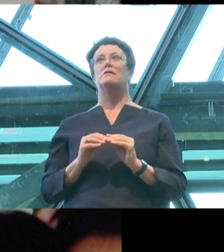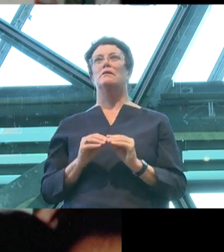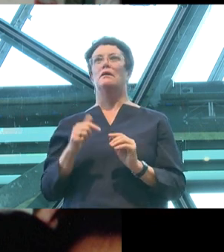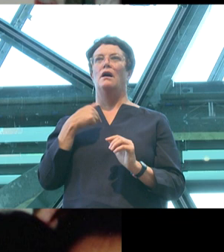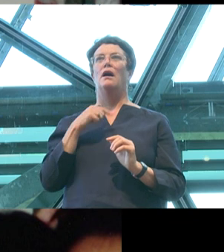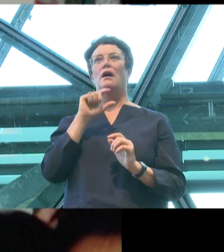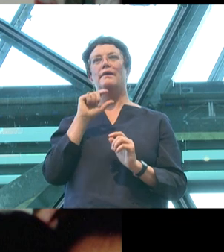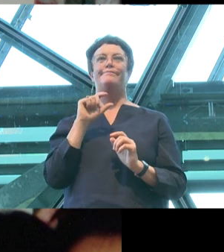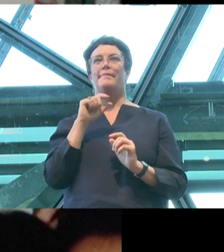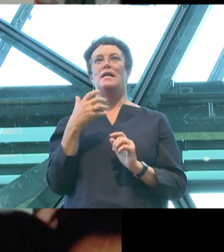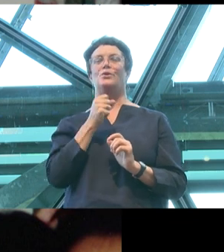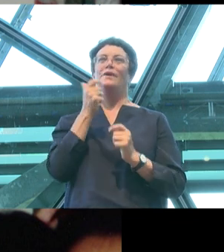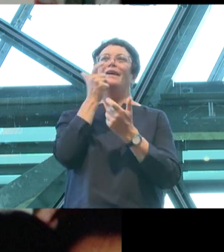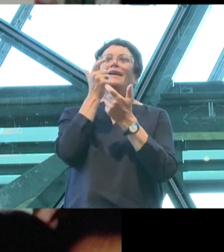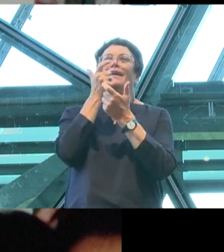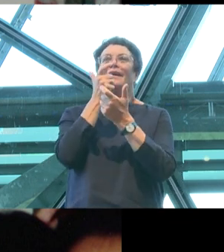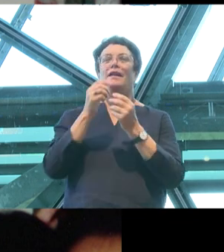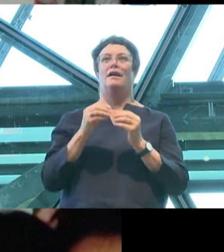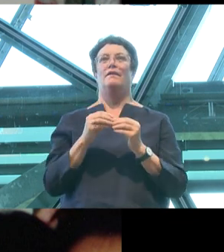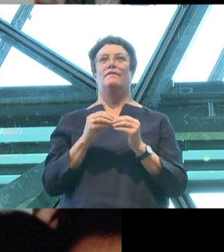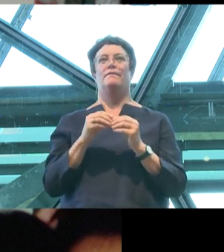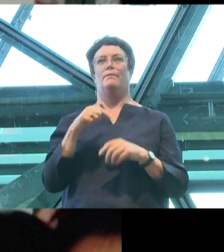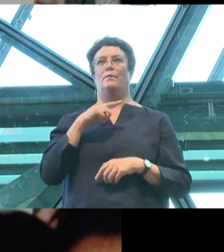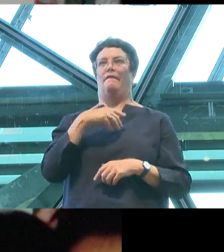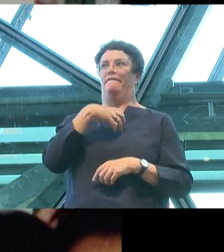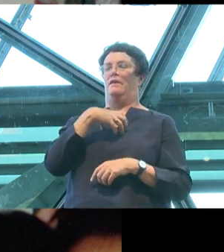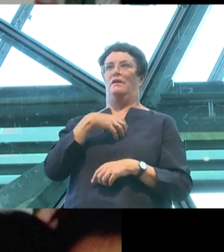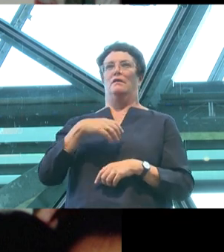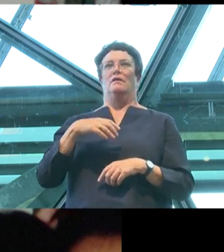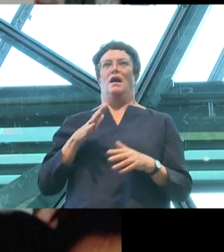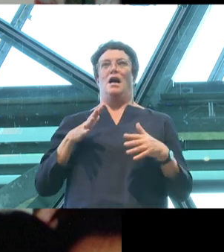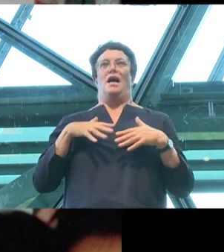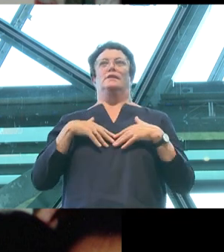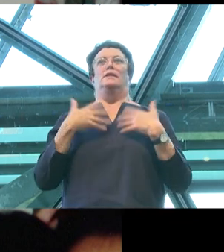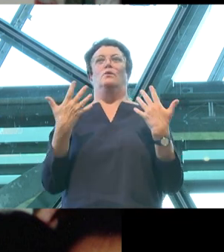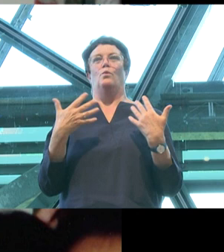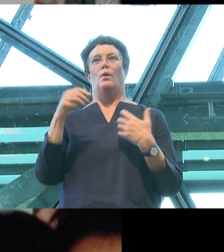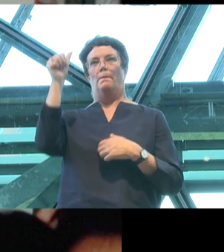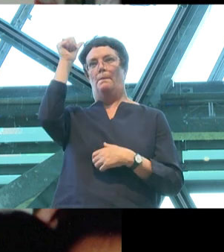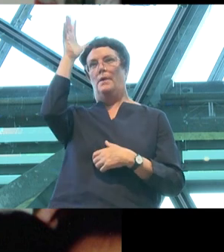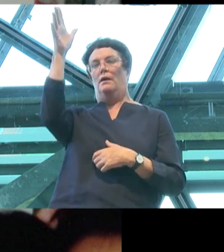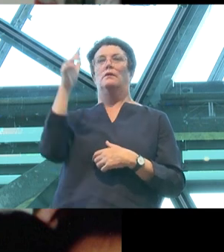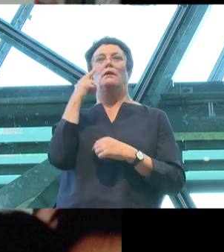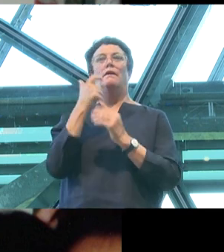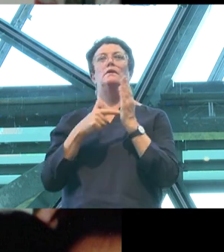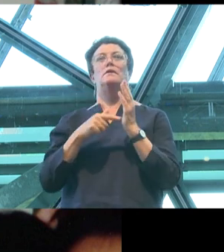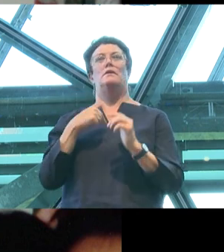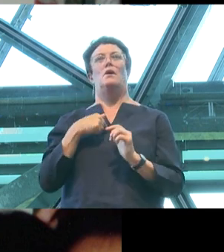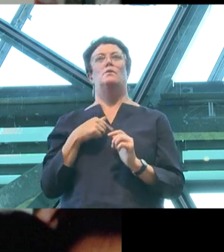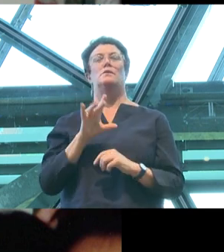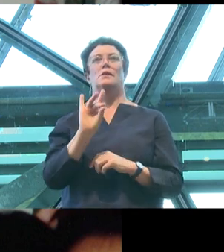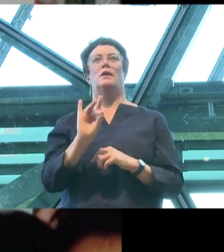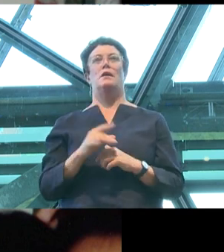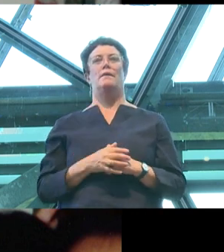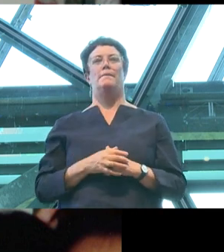have to laugh along with out of fear and wanting so desperately not to be found out. Now, I know what some of